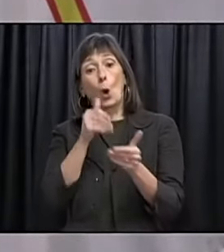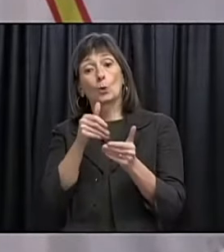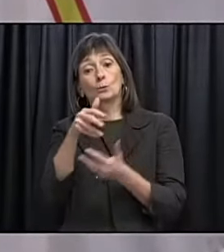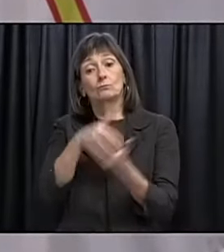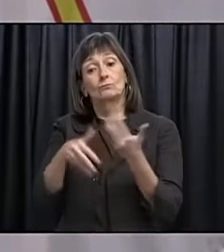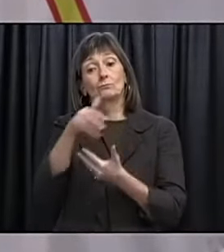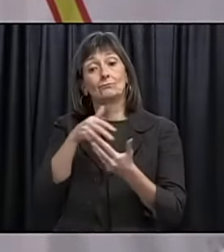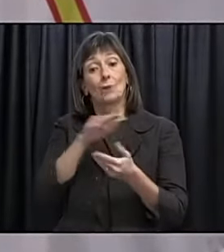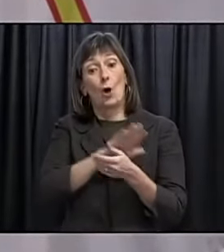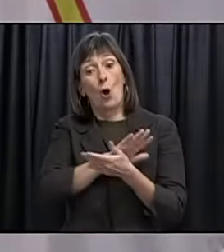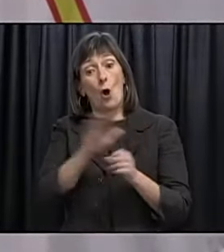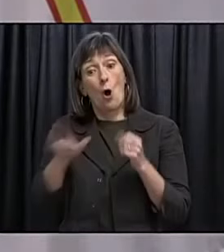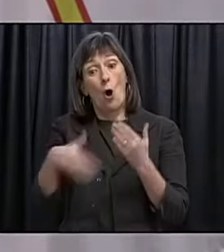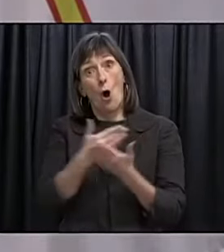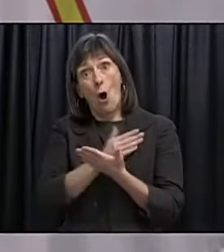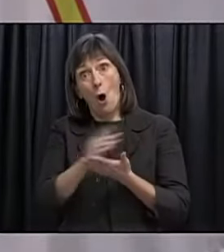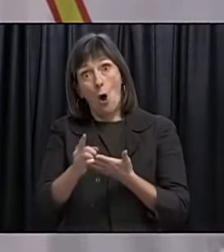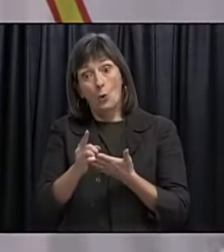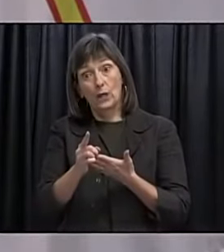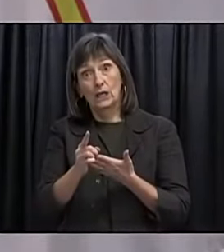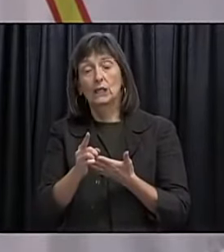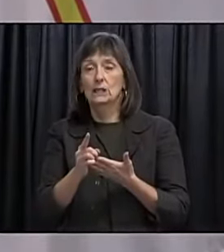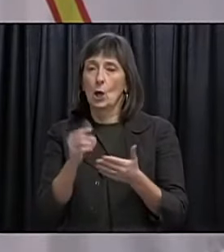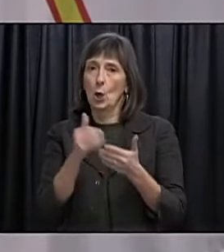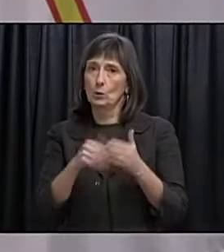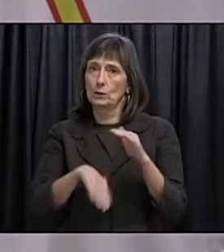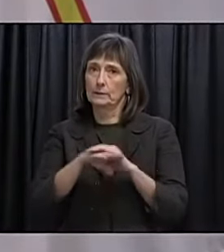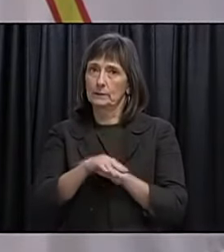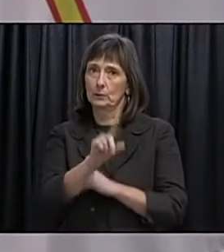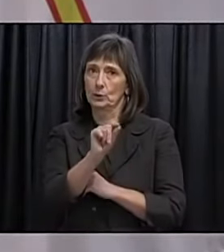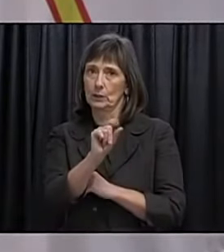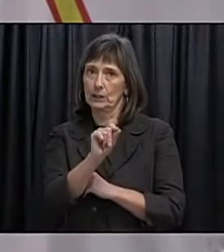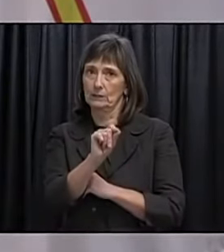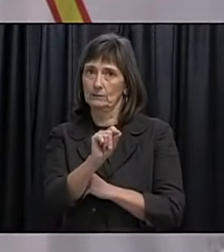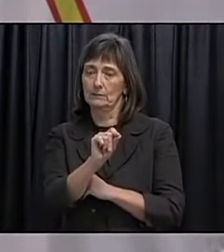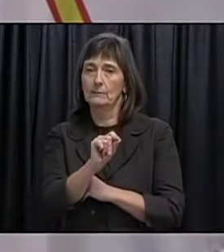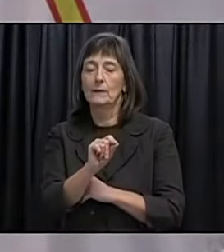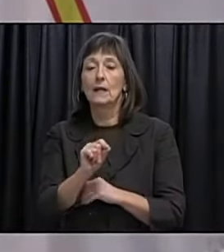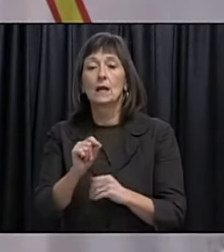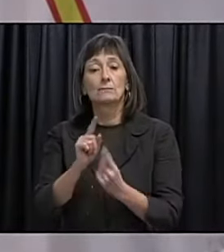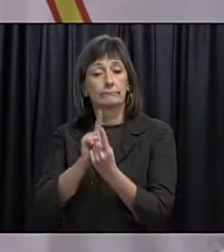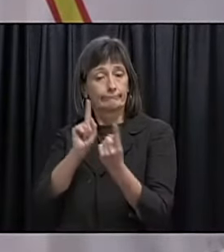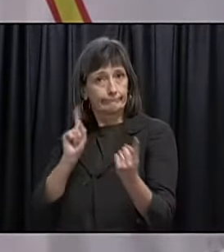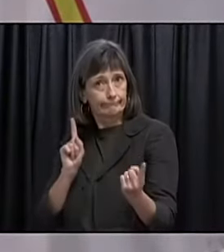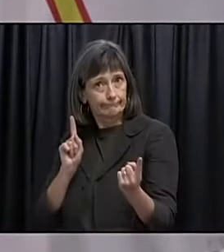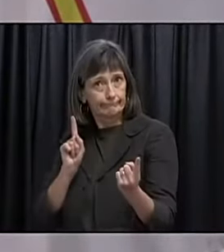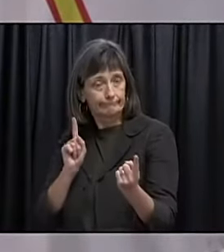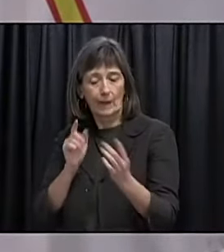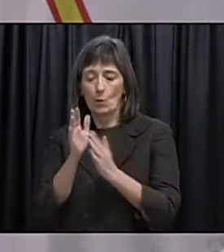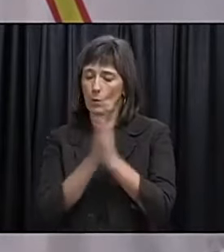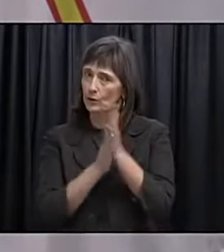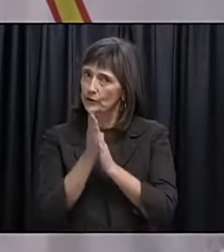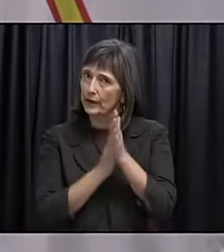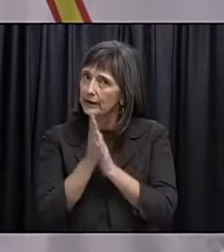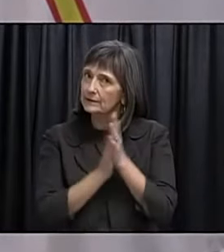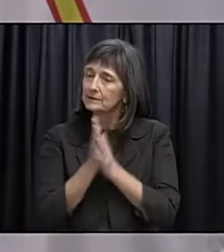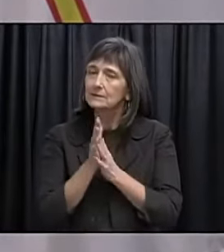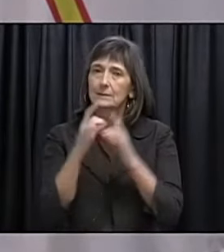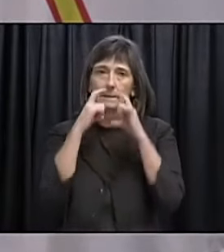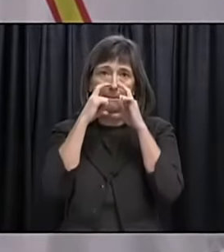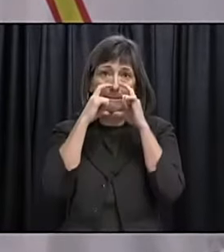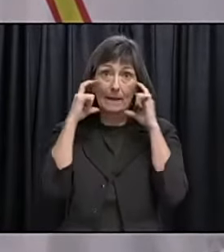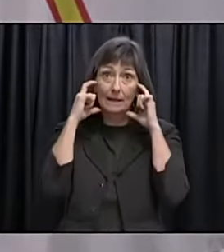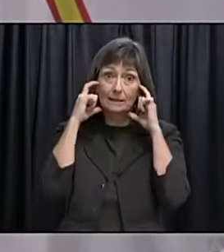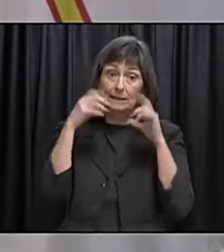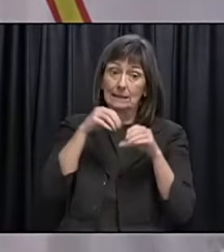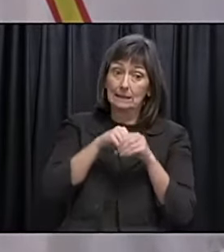to 20 or less this holiday season. Maintain physical distancing. Wash your hands frequently and well. Wear a mask